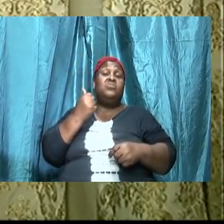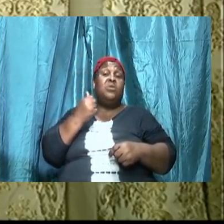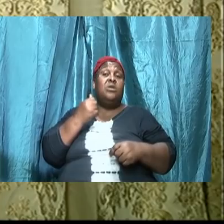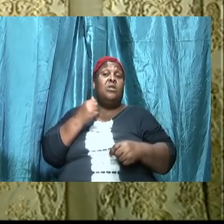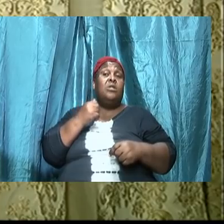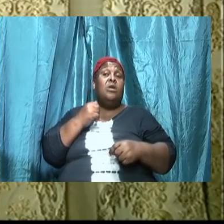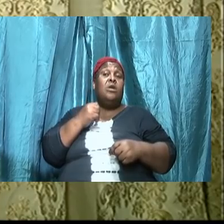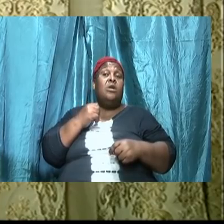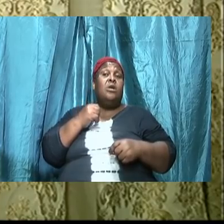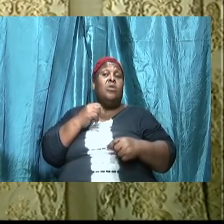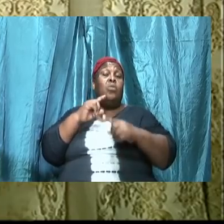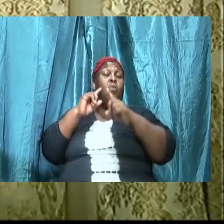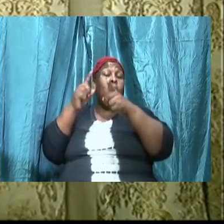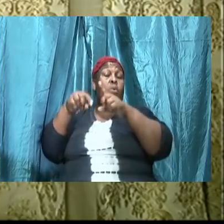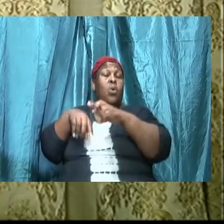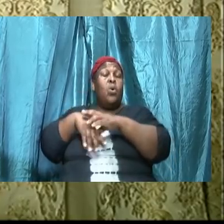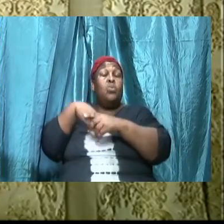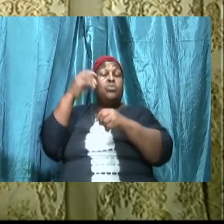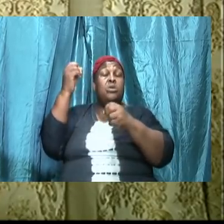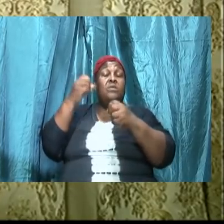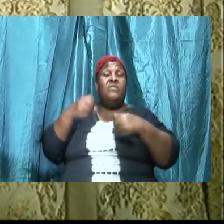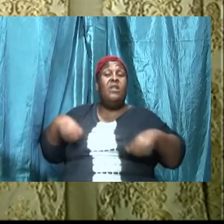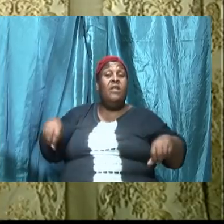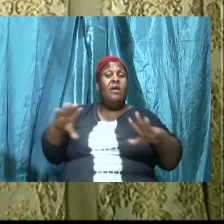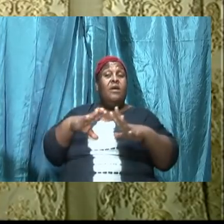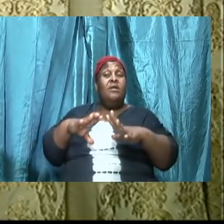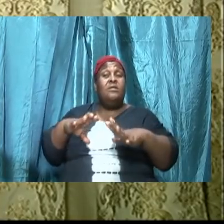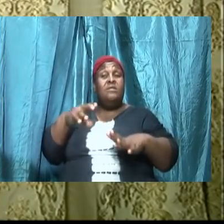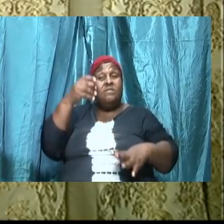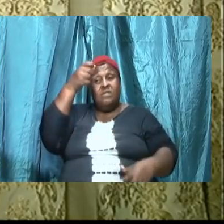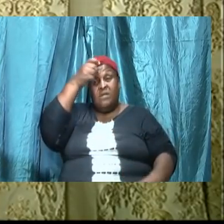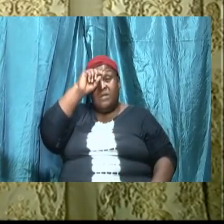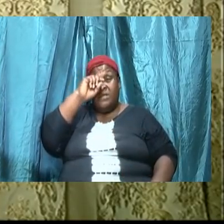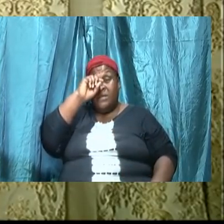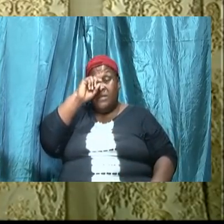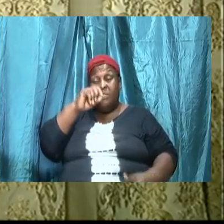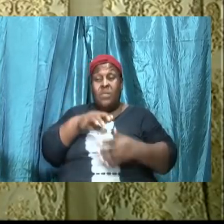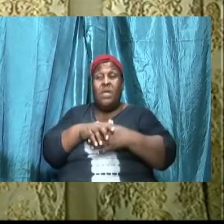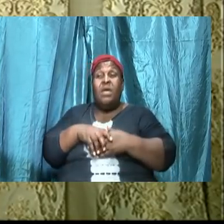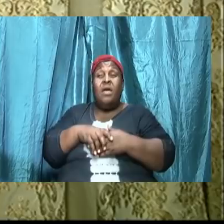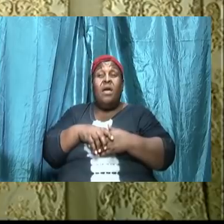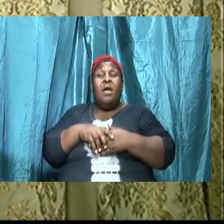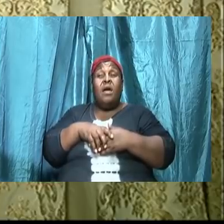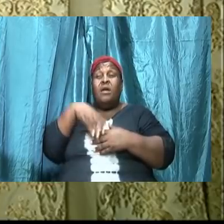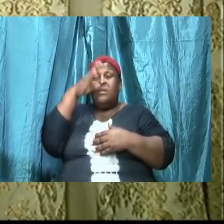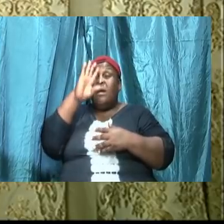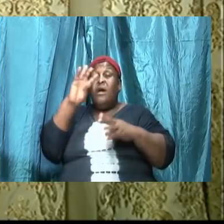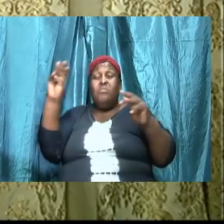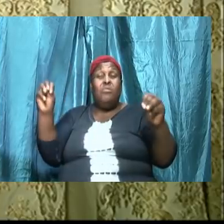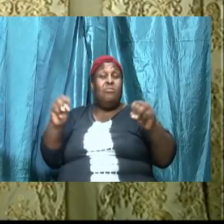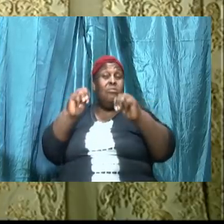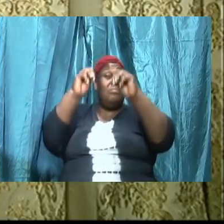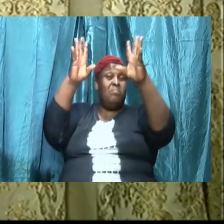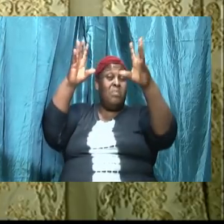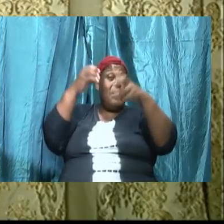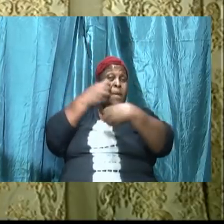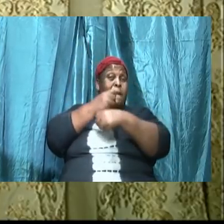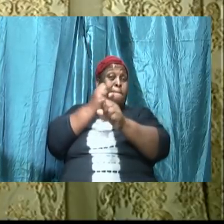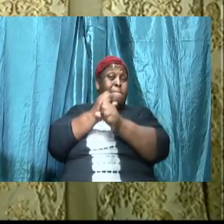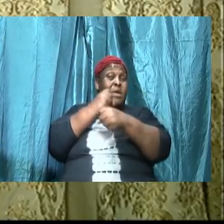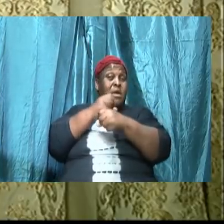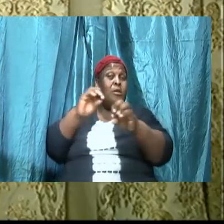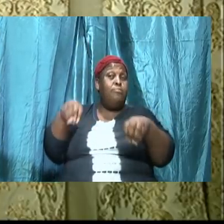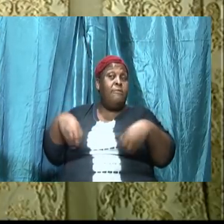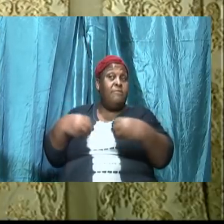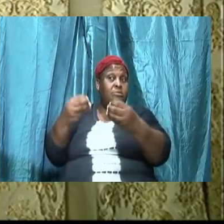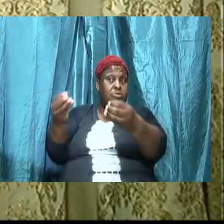until the threat was passed and God miraculously made provision for them